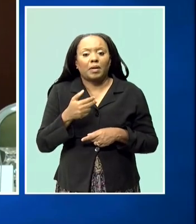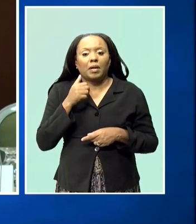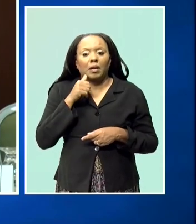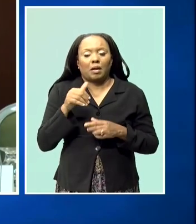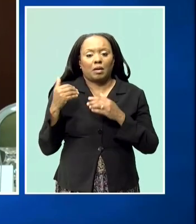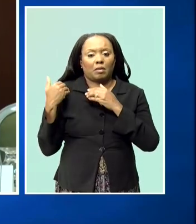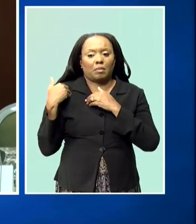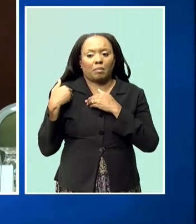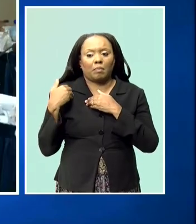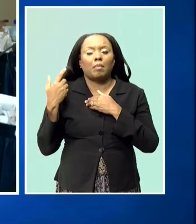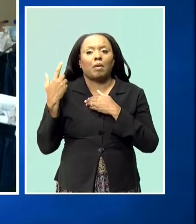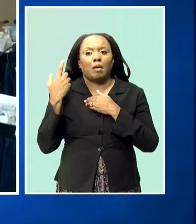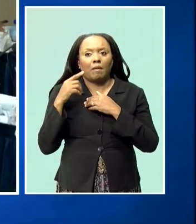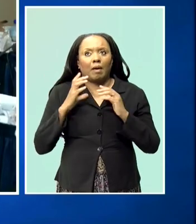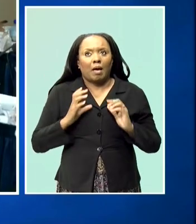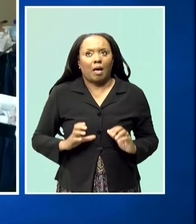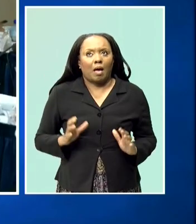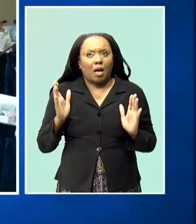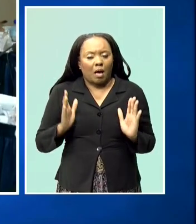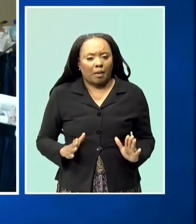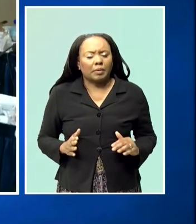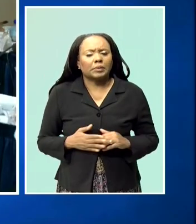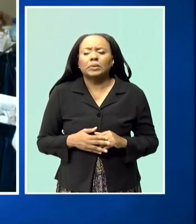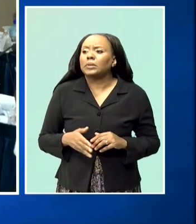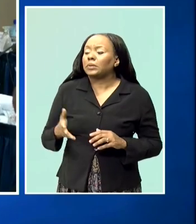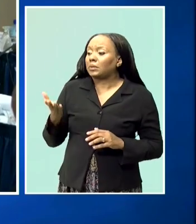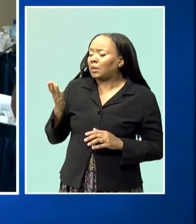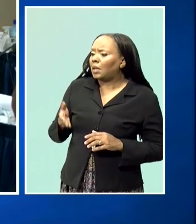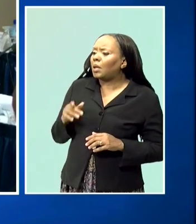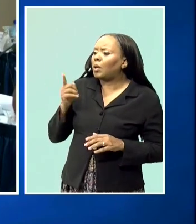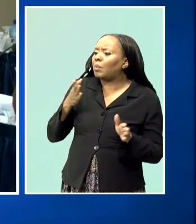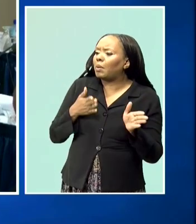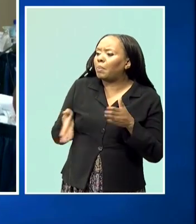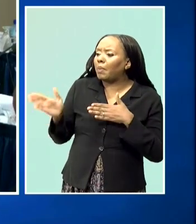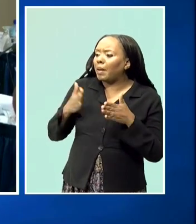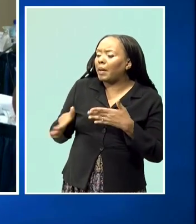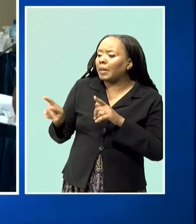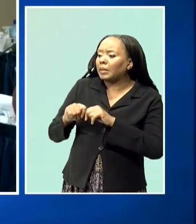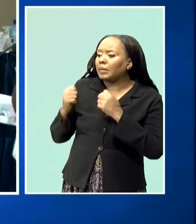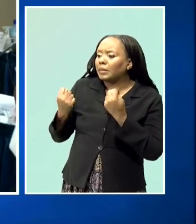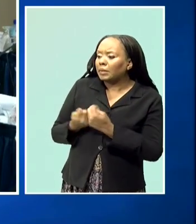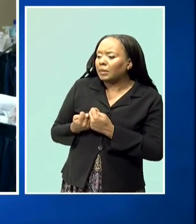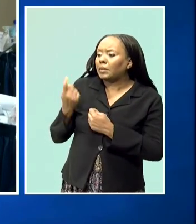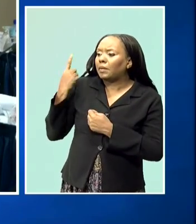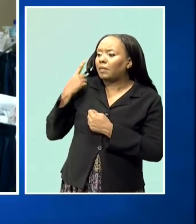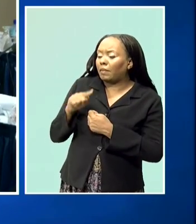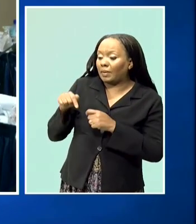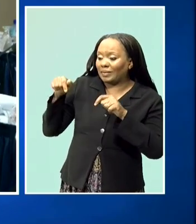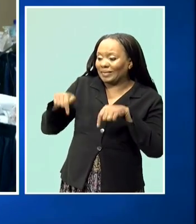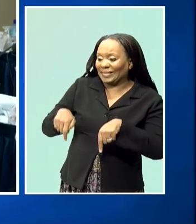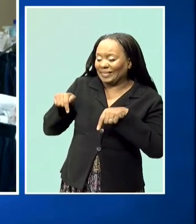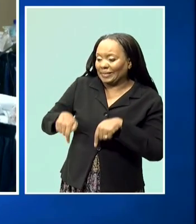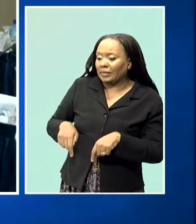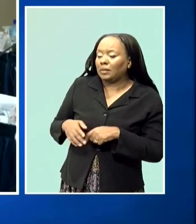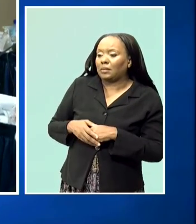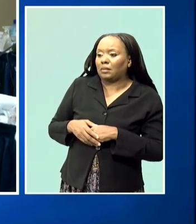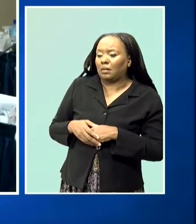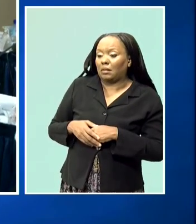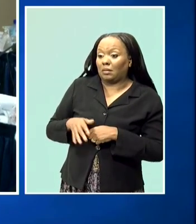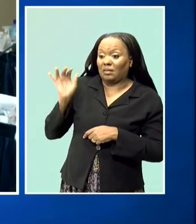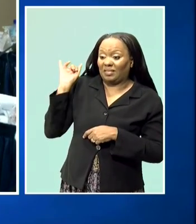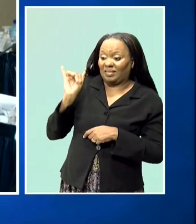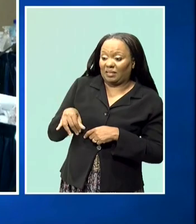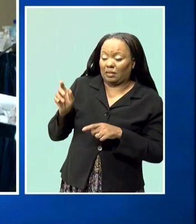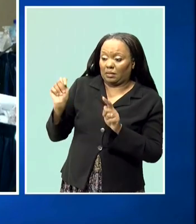responsibility for regulatory. And in preparing that team working to prepare your rate case application, did that team